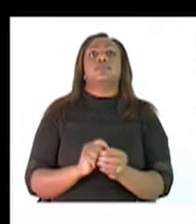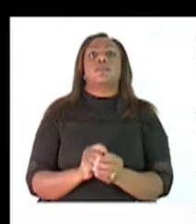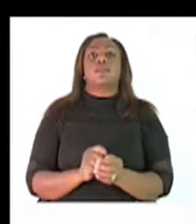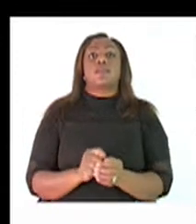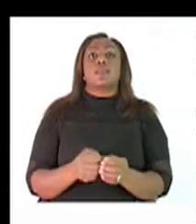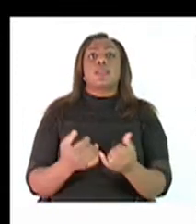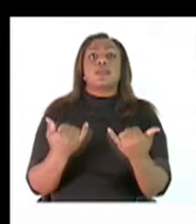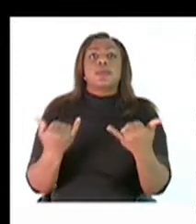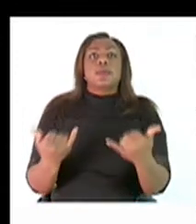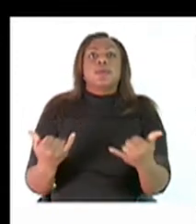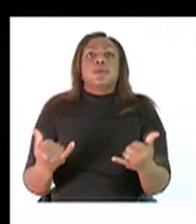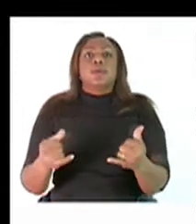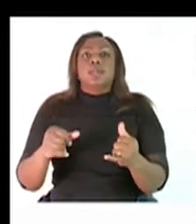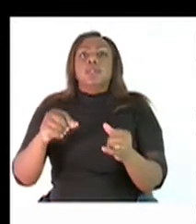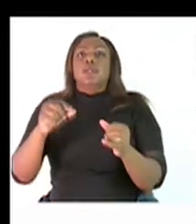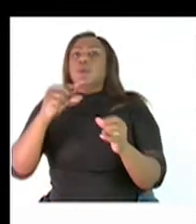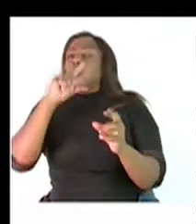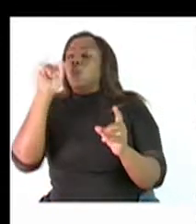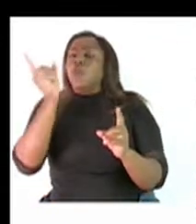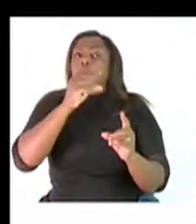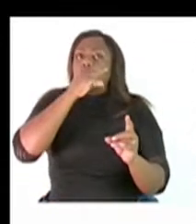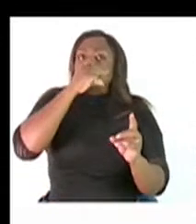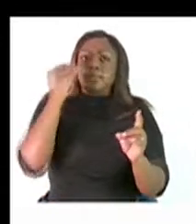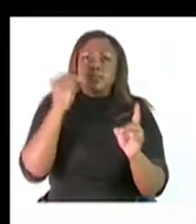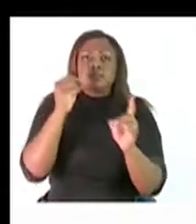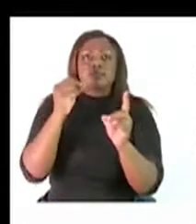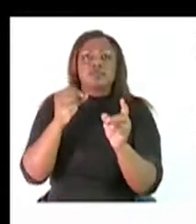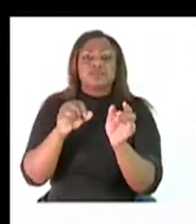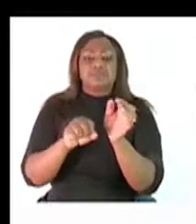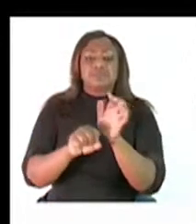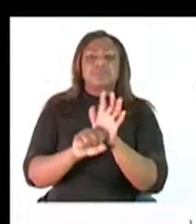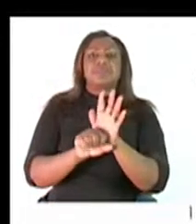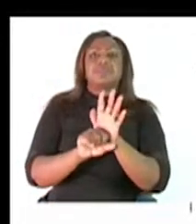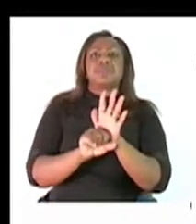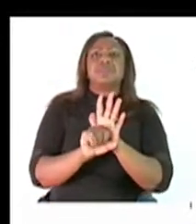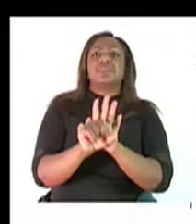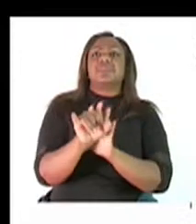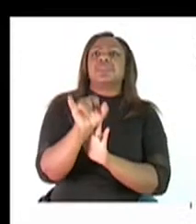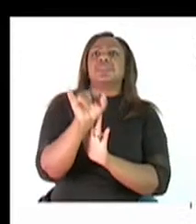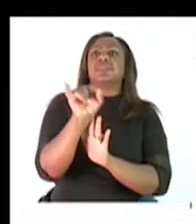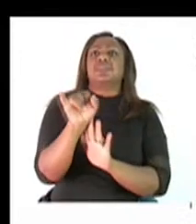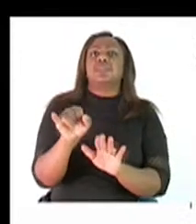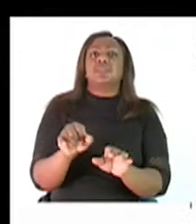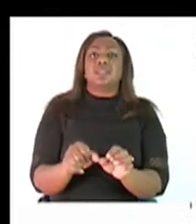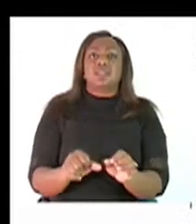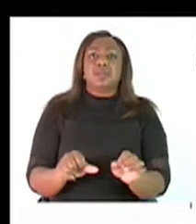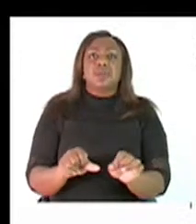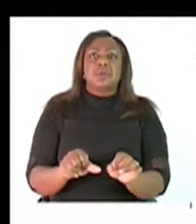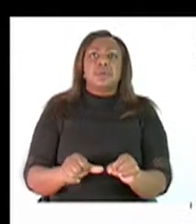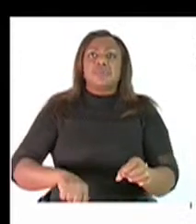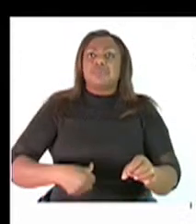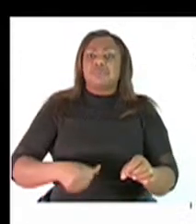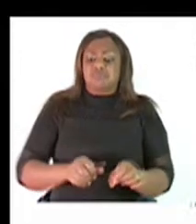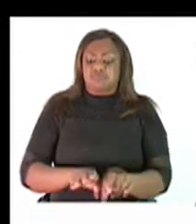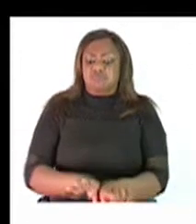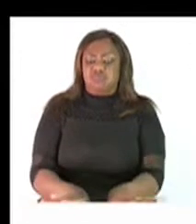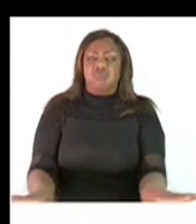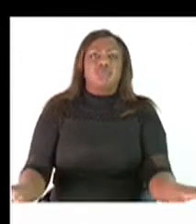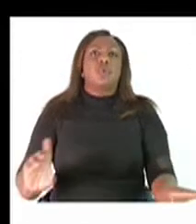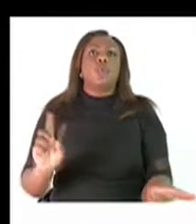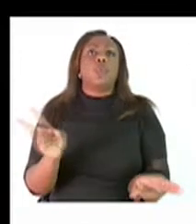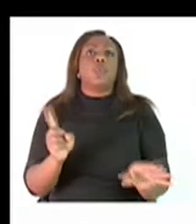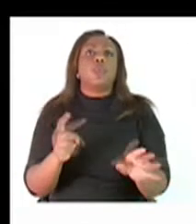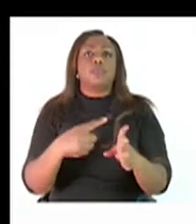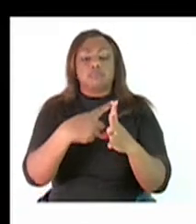promote the spread of communicable diseases. There is a dirty environment. If you look at that picture, you will